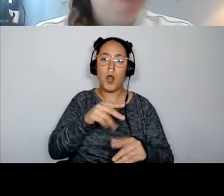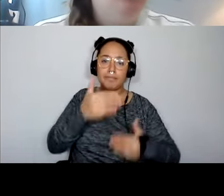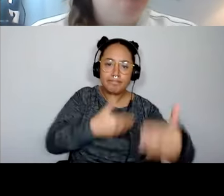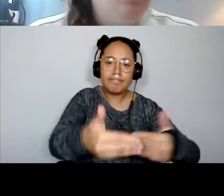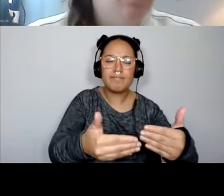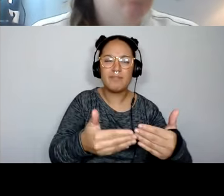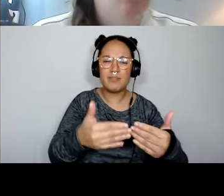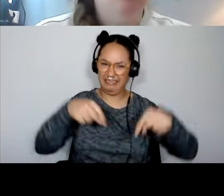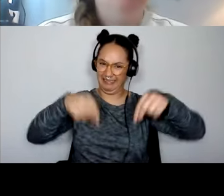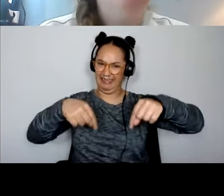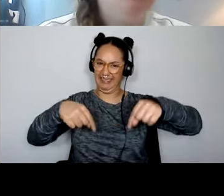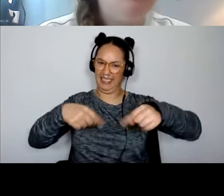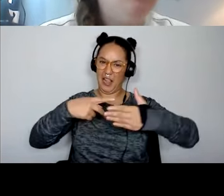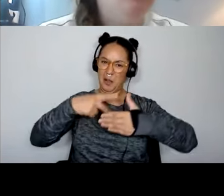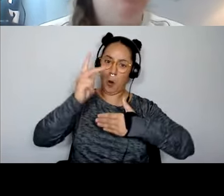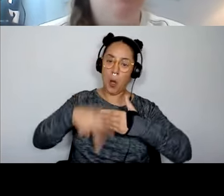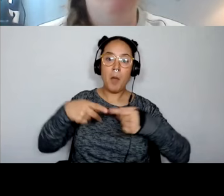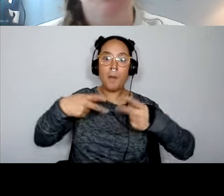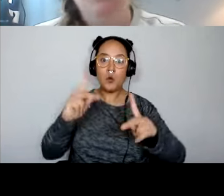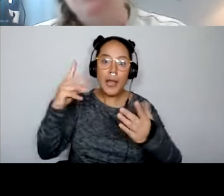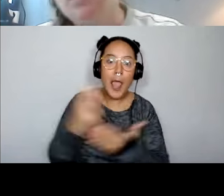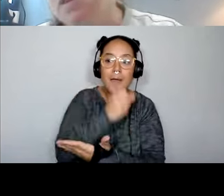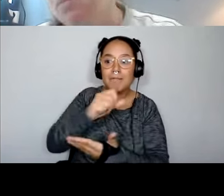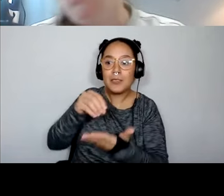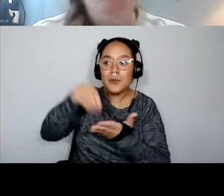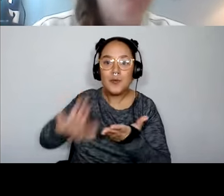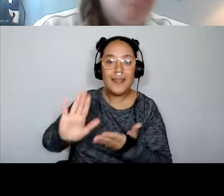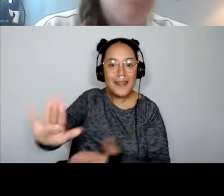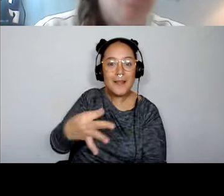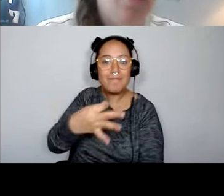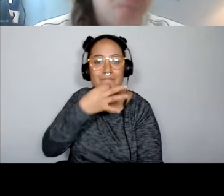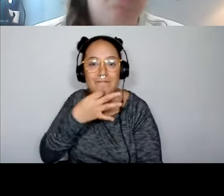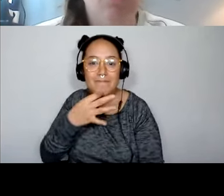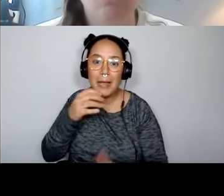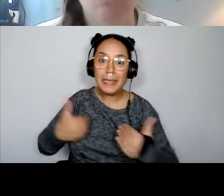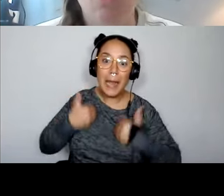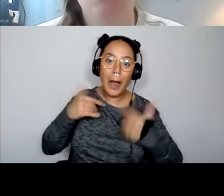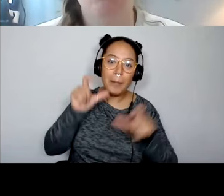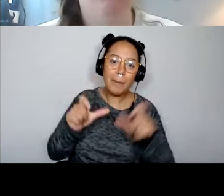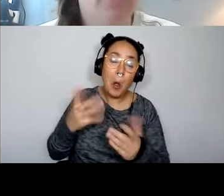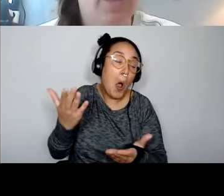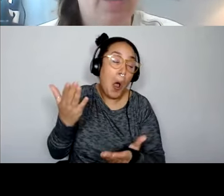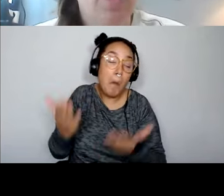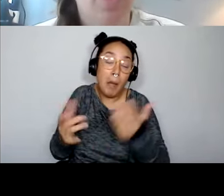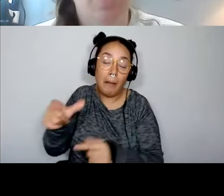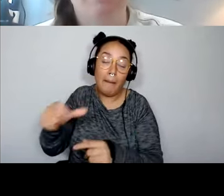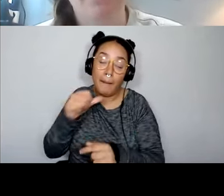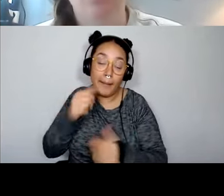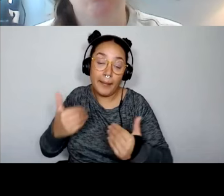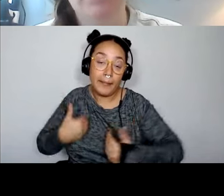opportunity to utilize students expertise. Young people or not so young people who are hopefully,